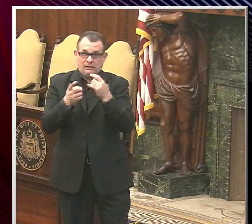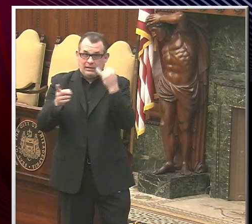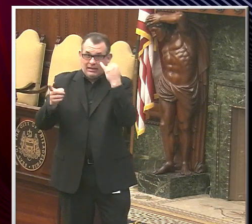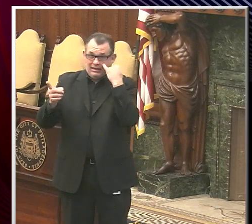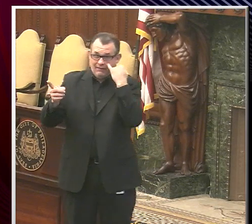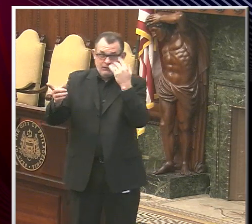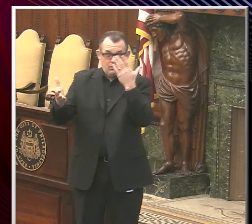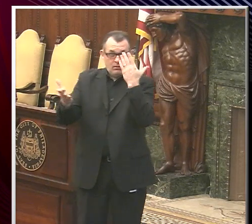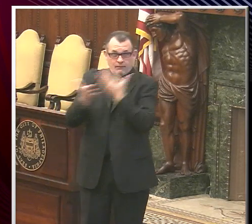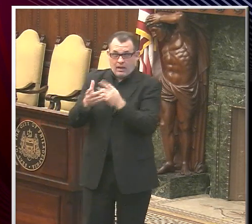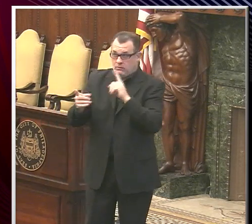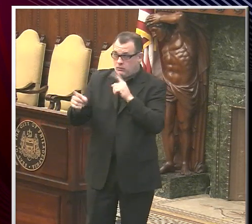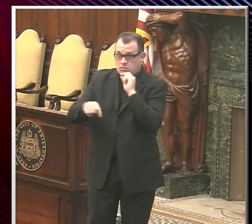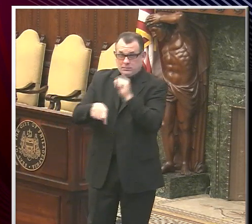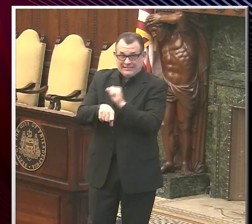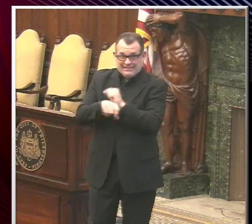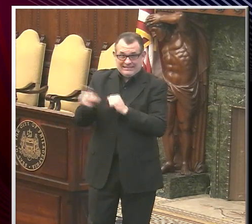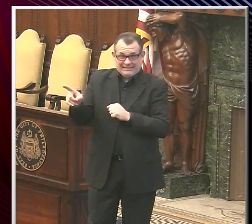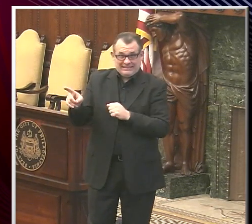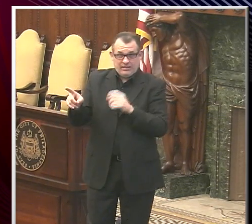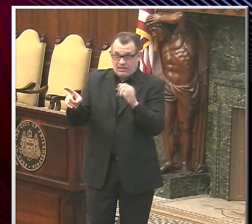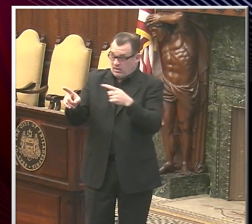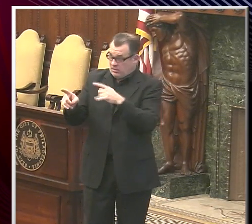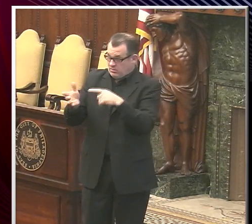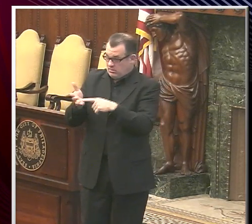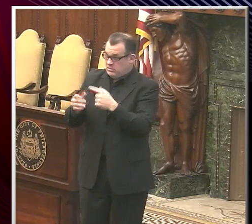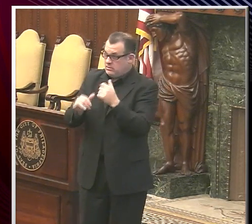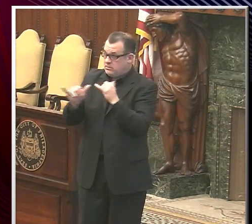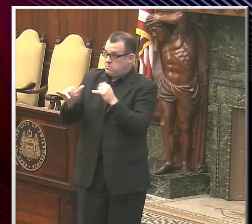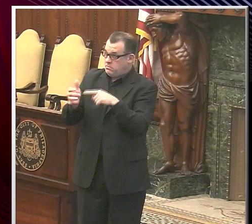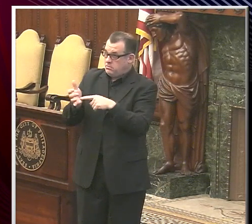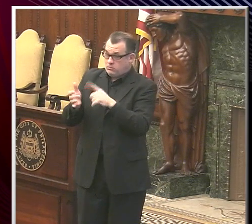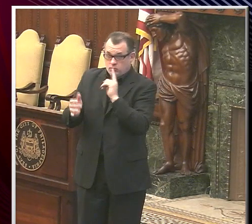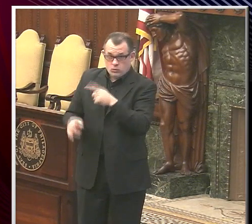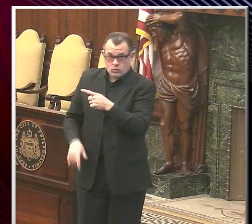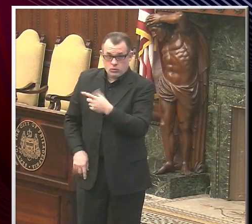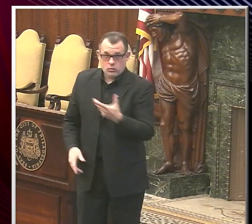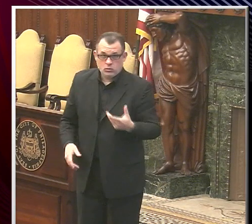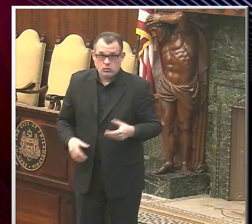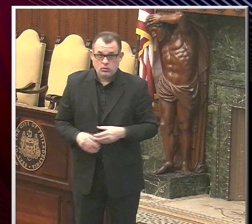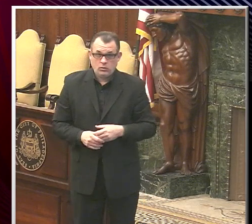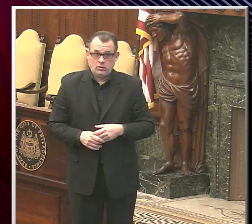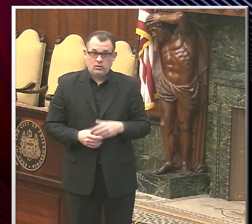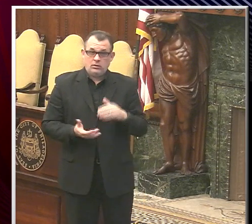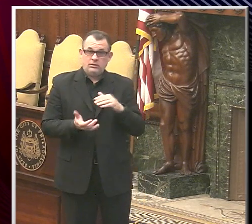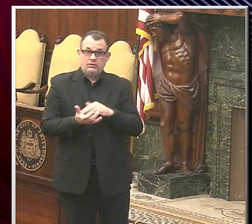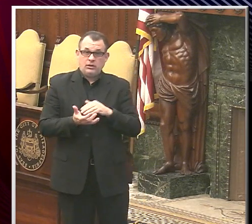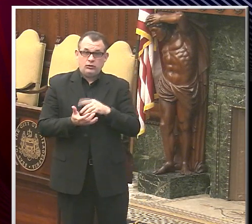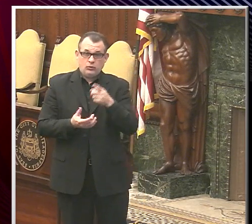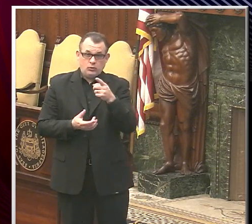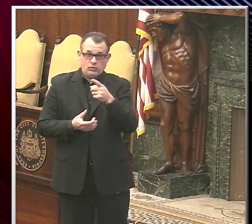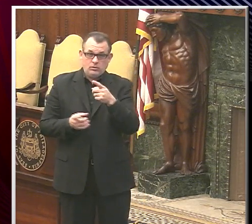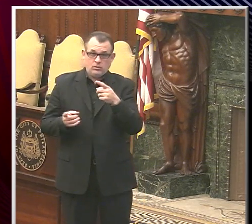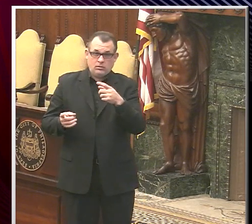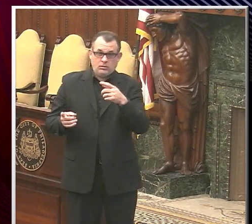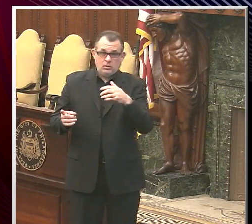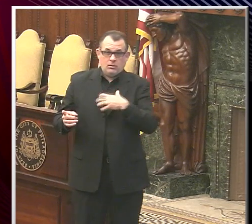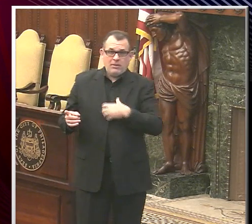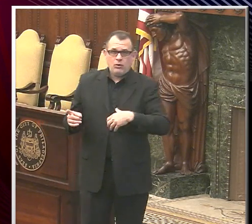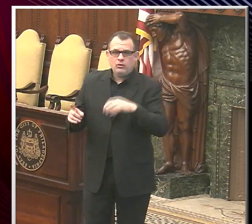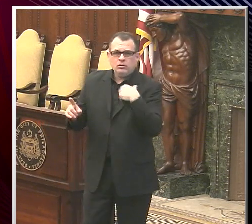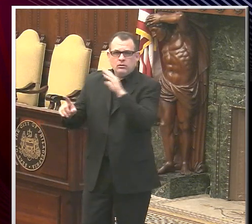veracity to that claim. Doctor, could you at least talk about fans? Because they seem to be denigrated